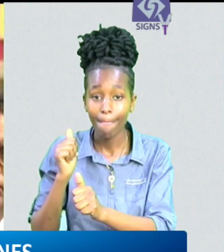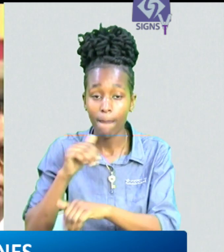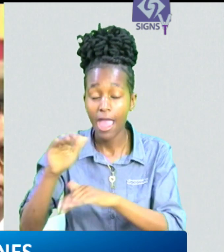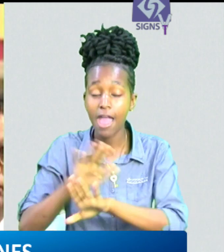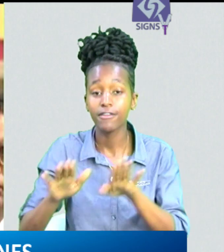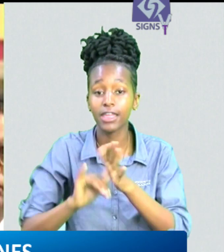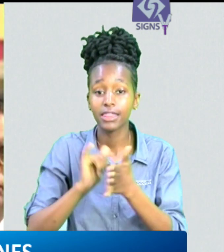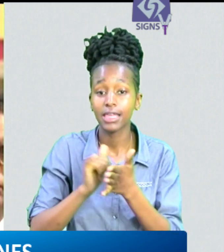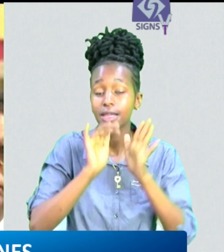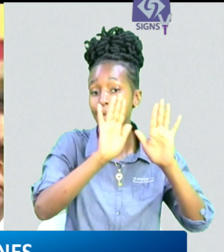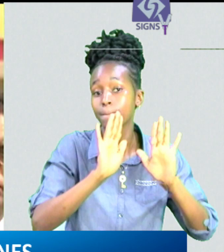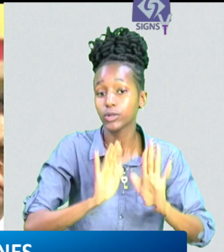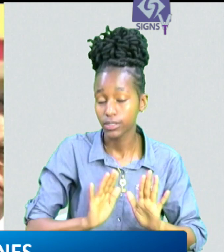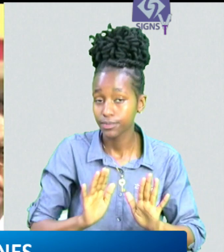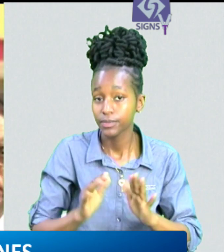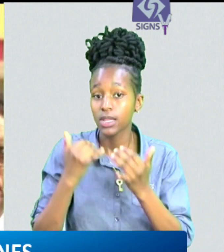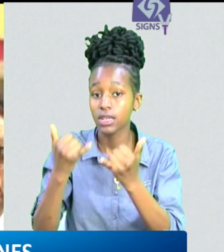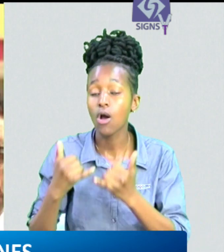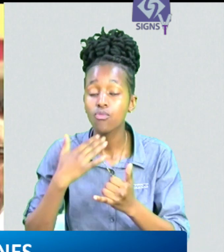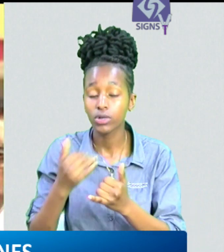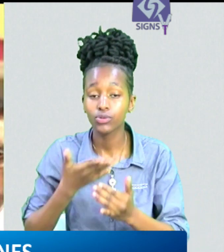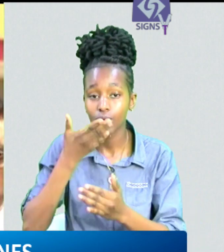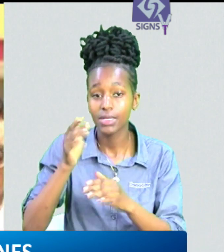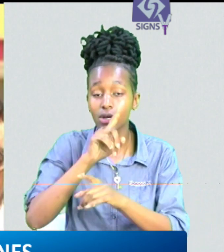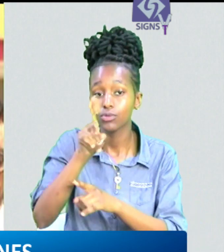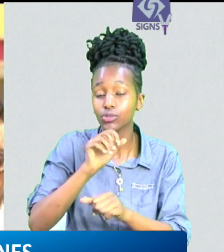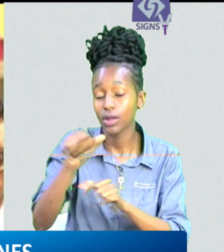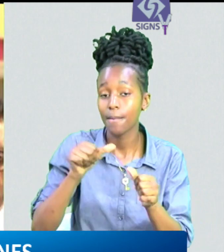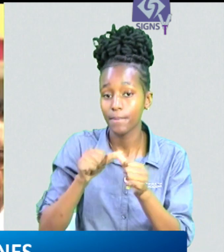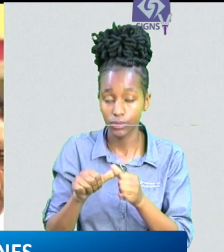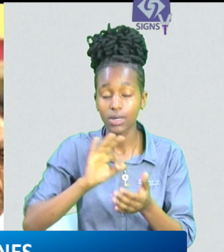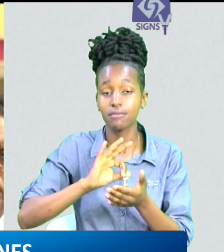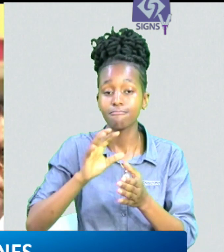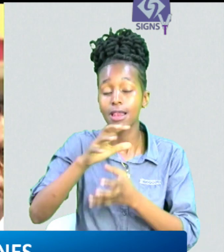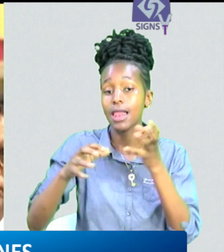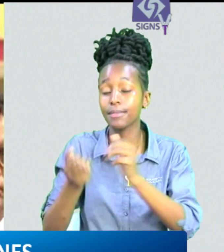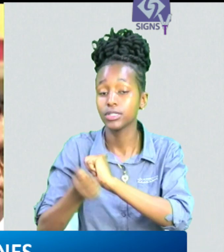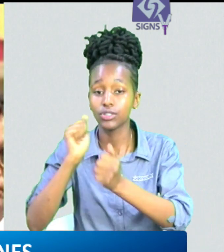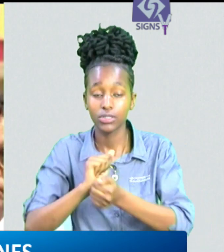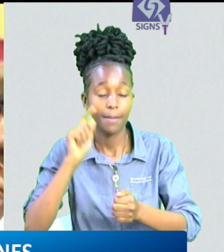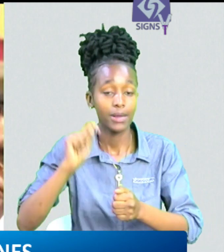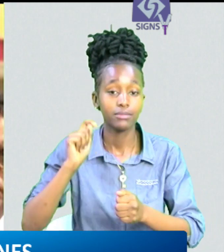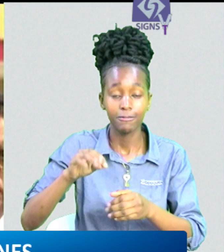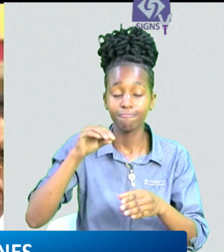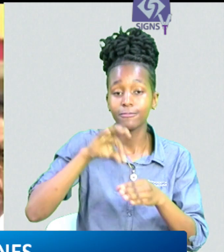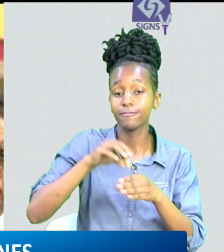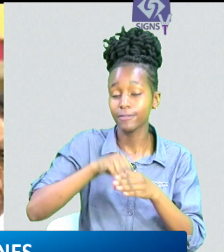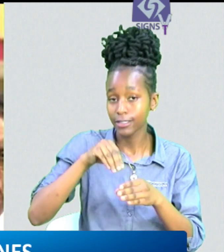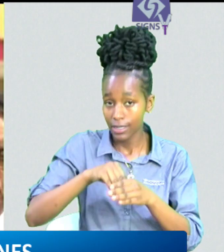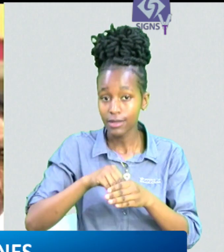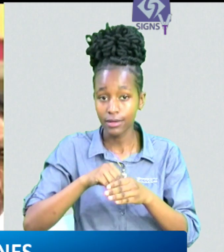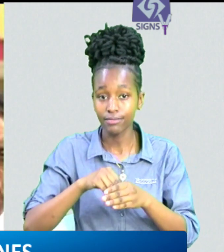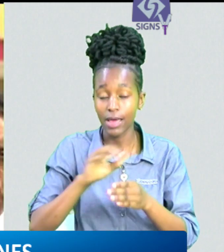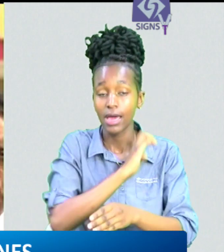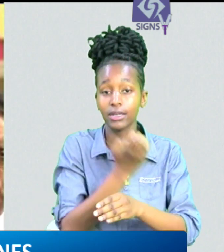adapt in response to climate change invest in energy transition and facilitate industrialization